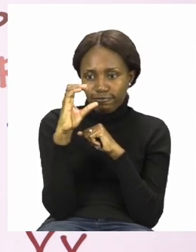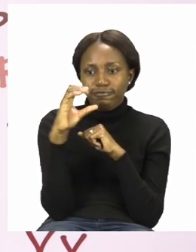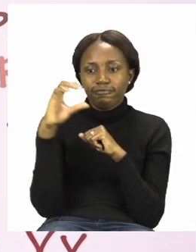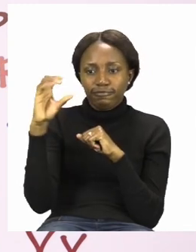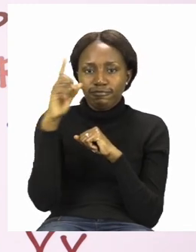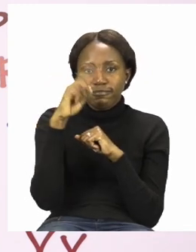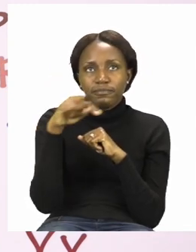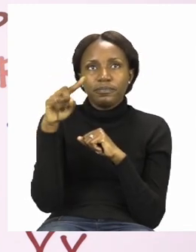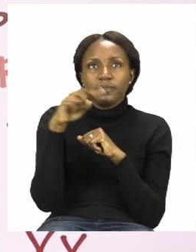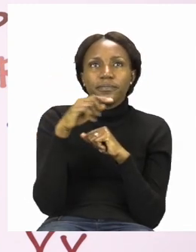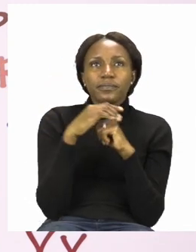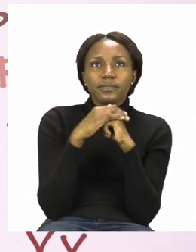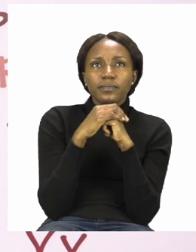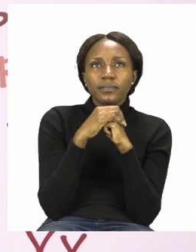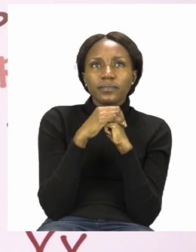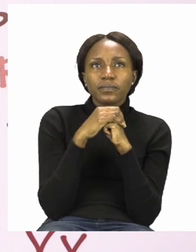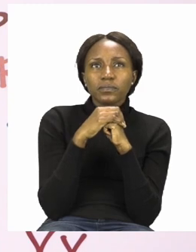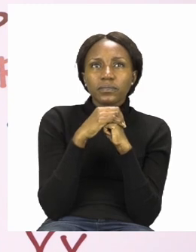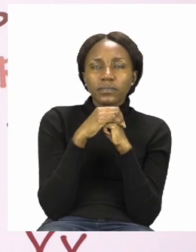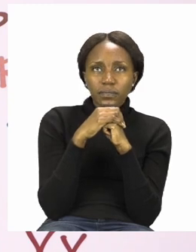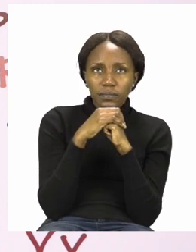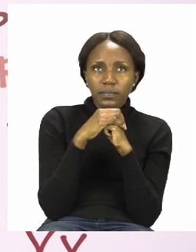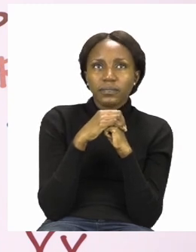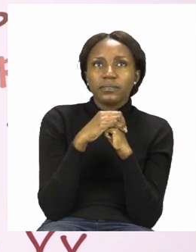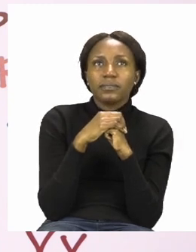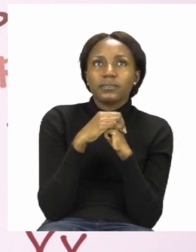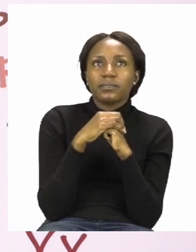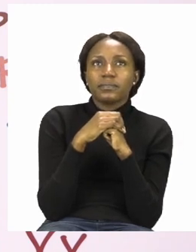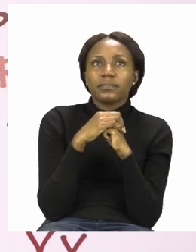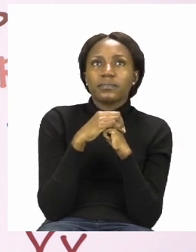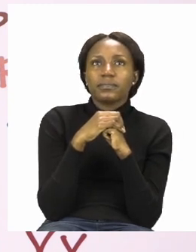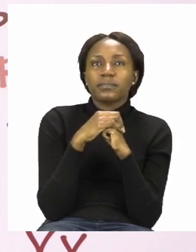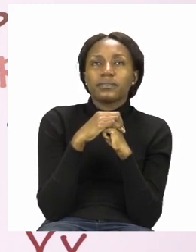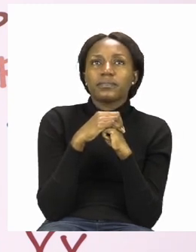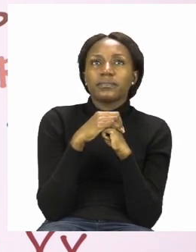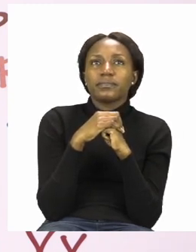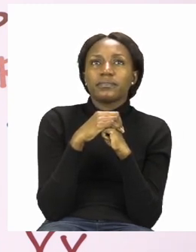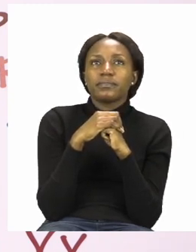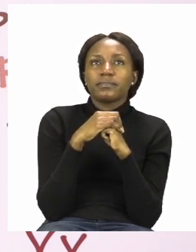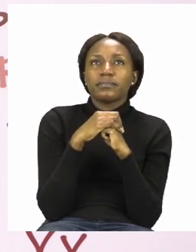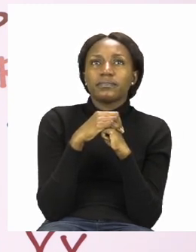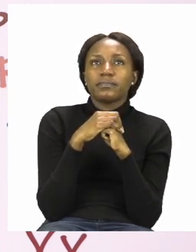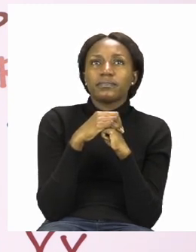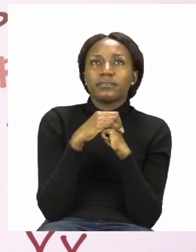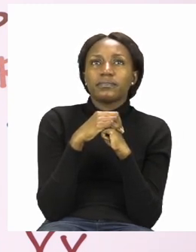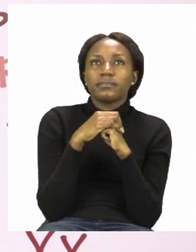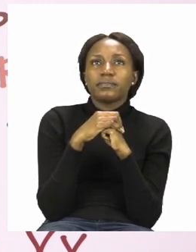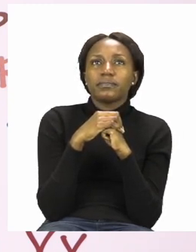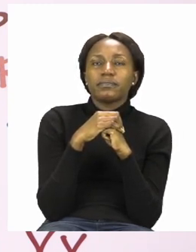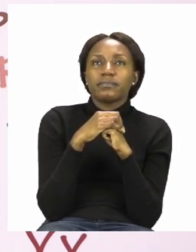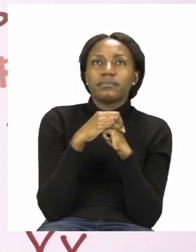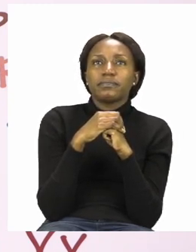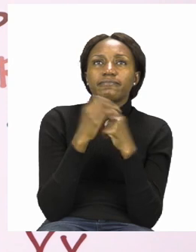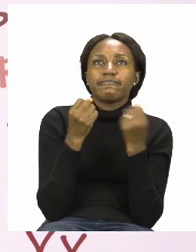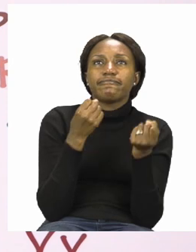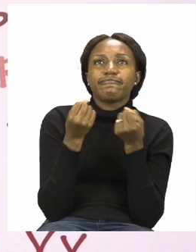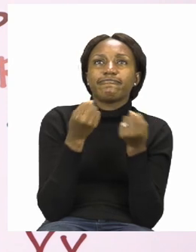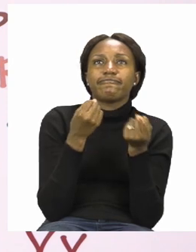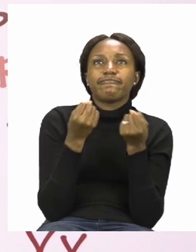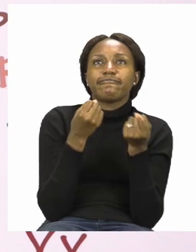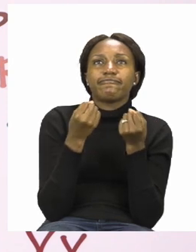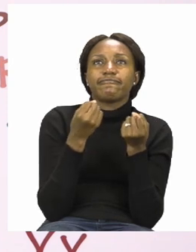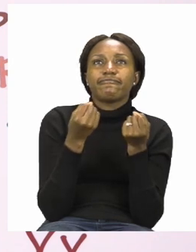so this is not a k sound let's move on the next one the is the word